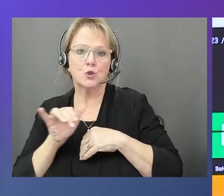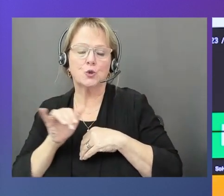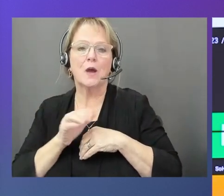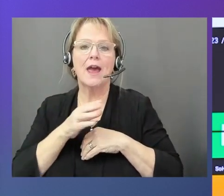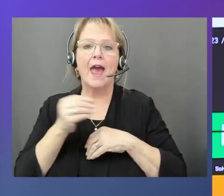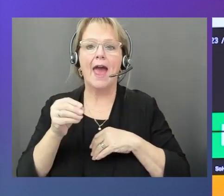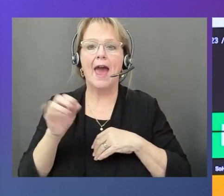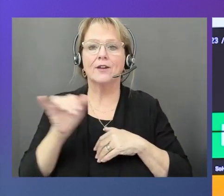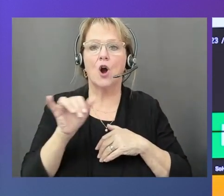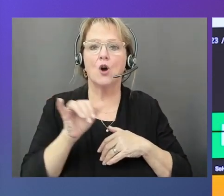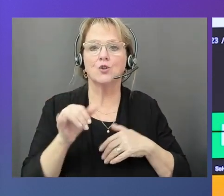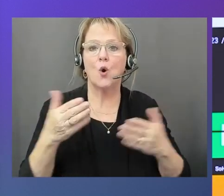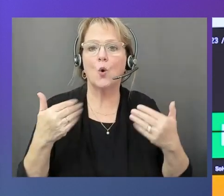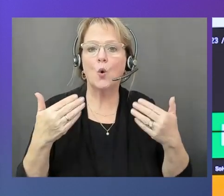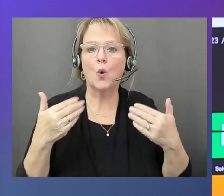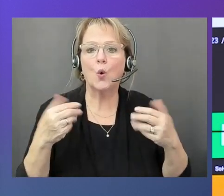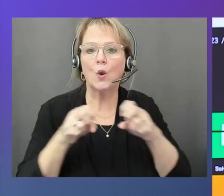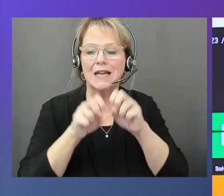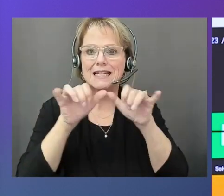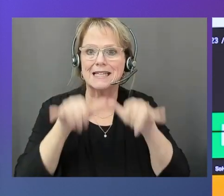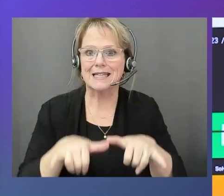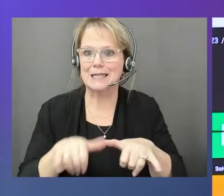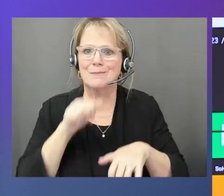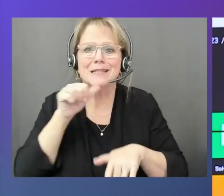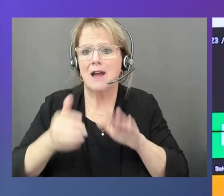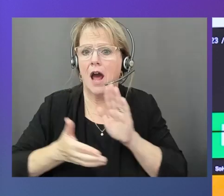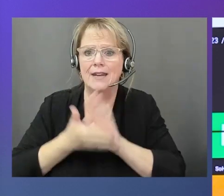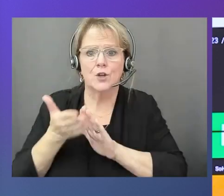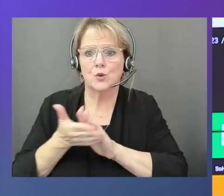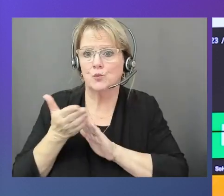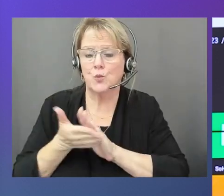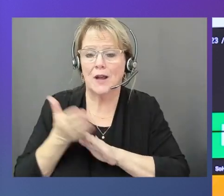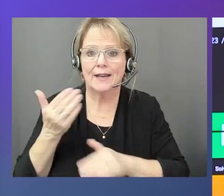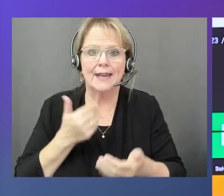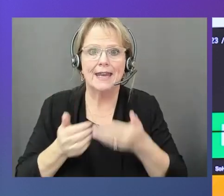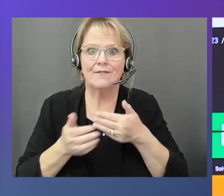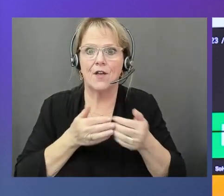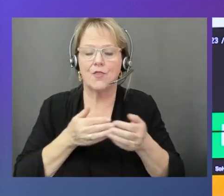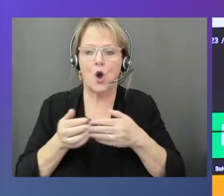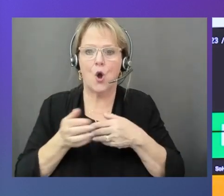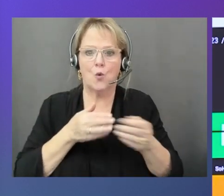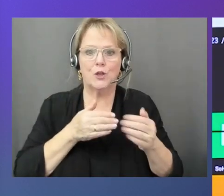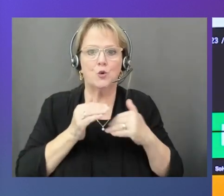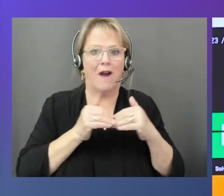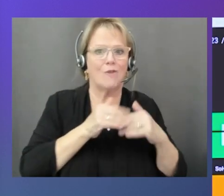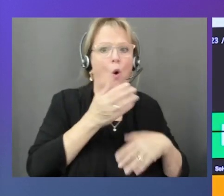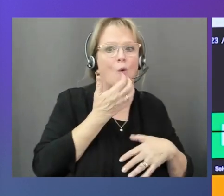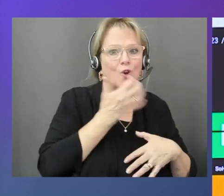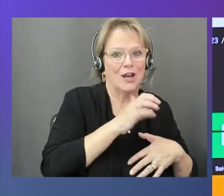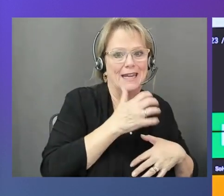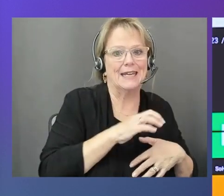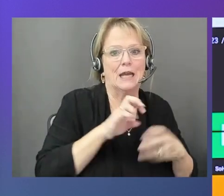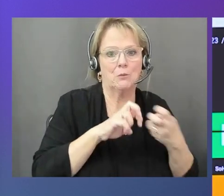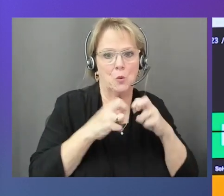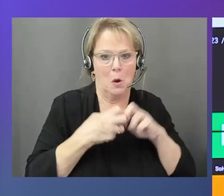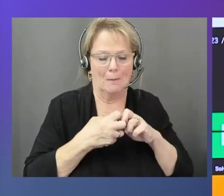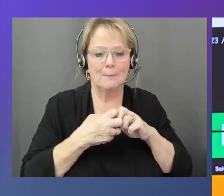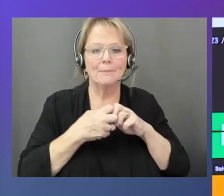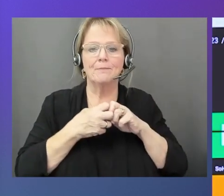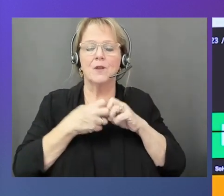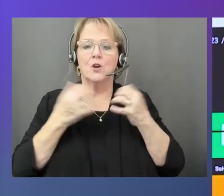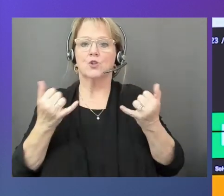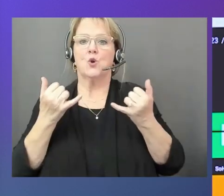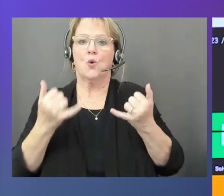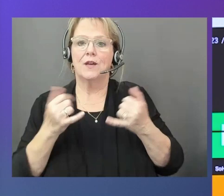the cooling system is actually not even running, even though when you have an overheating problem. So this is basically